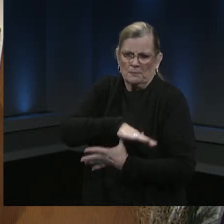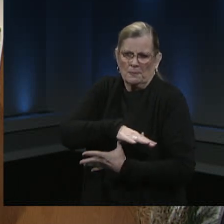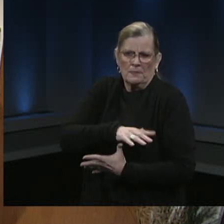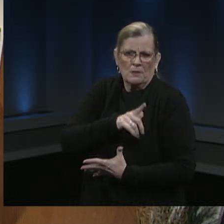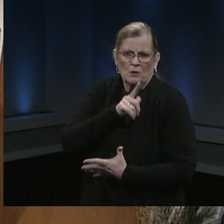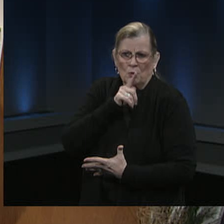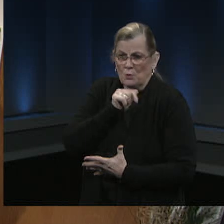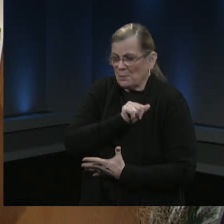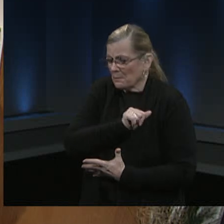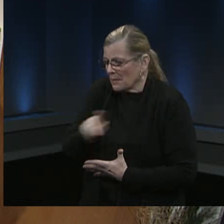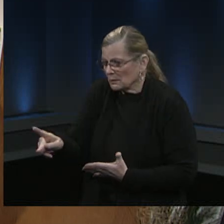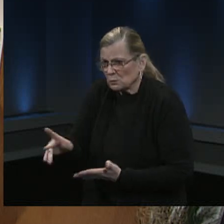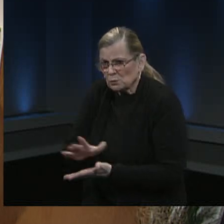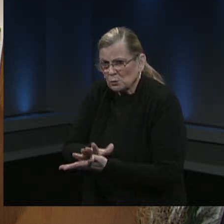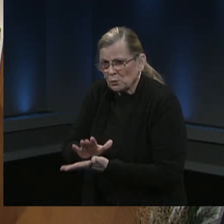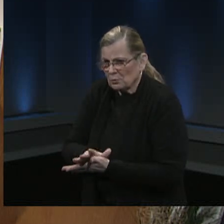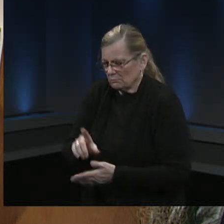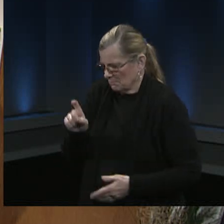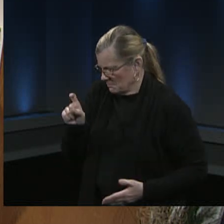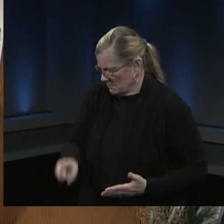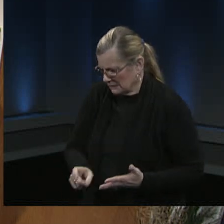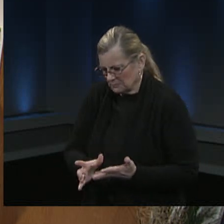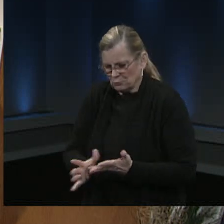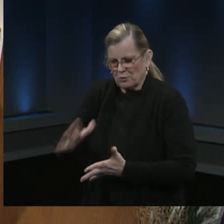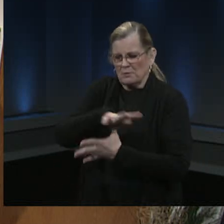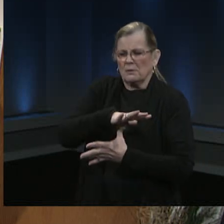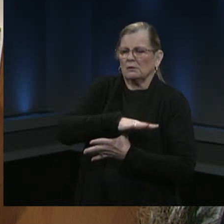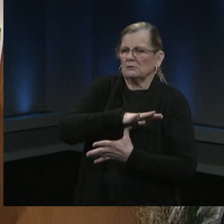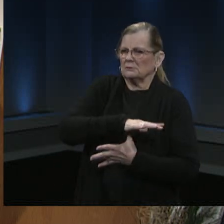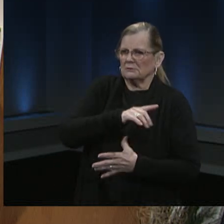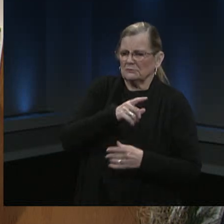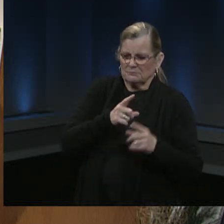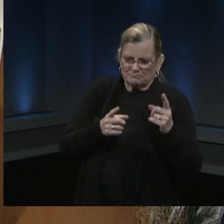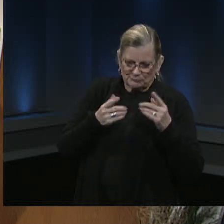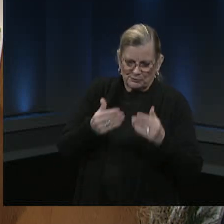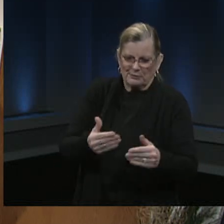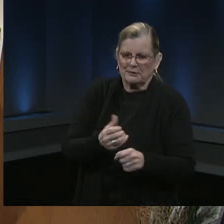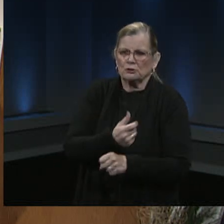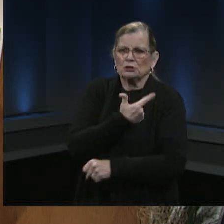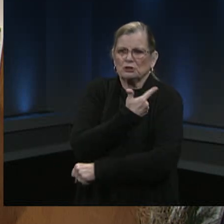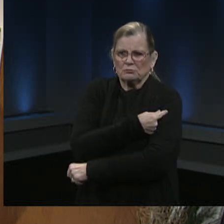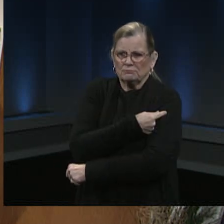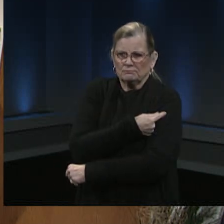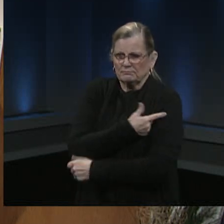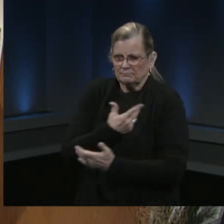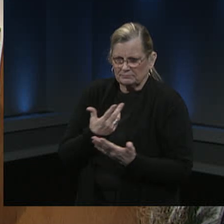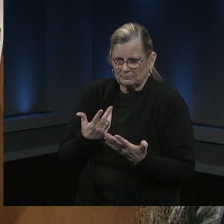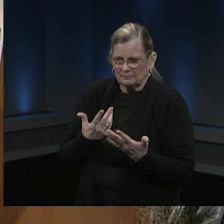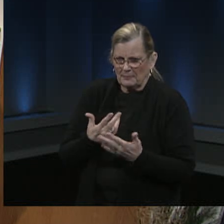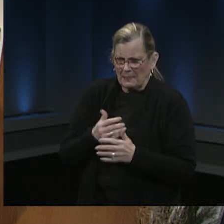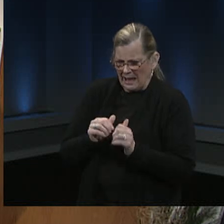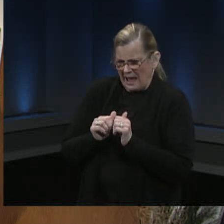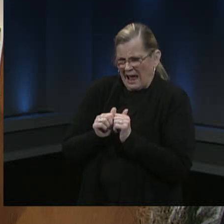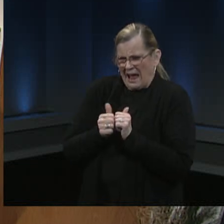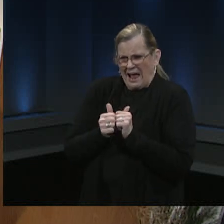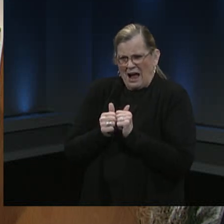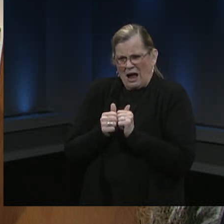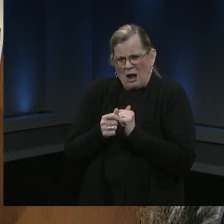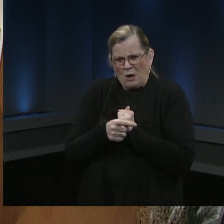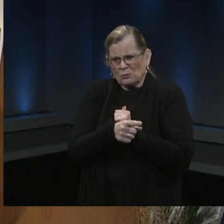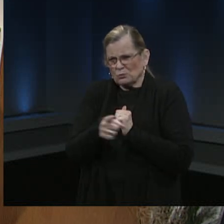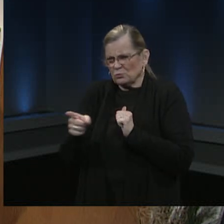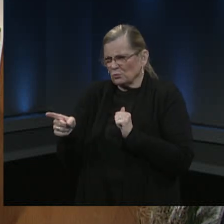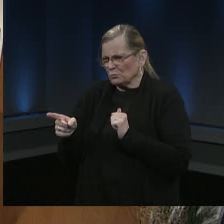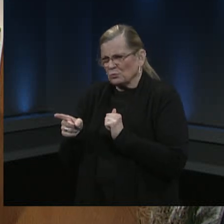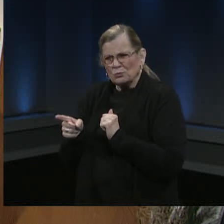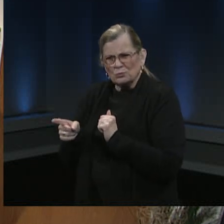I'm wondering if you and FCPS will, you know, reassure teachers and commit to us that you will make